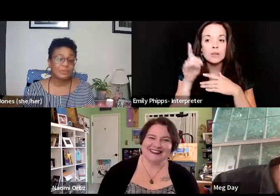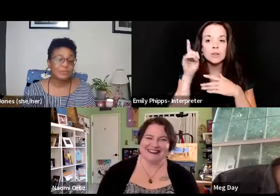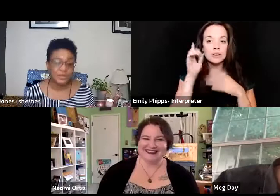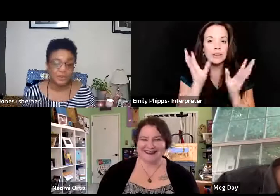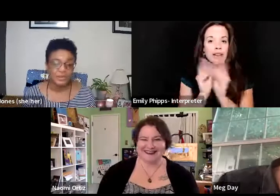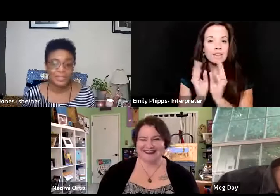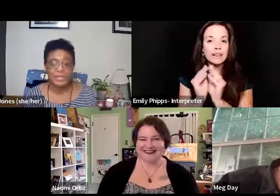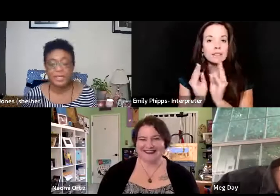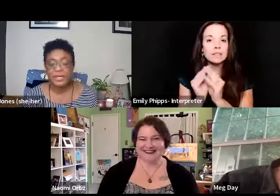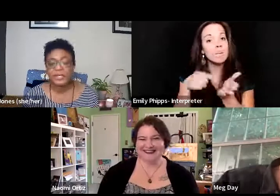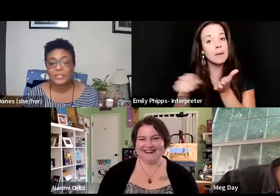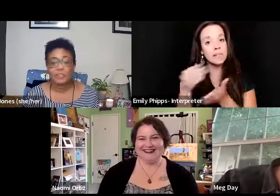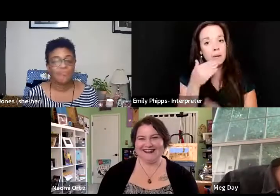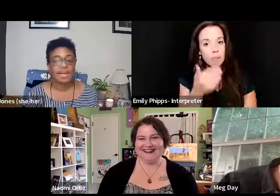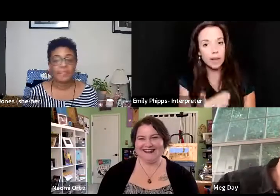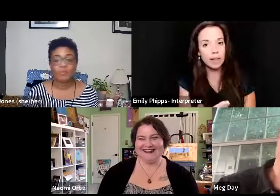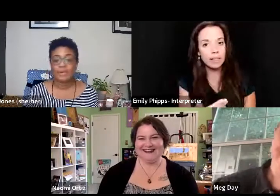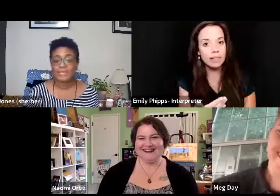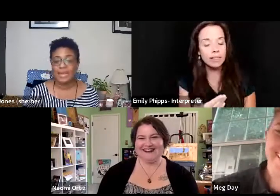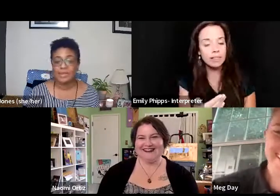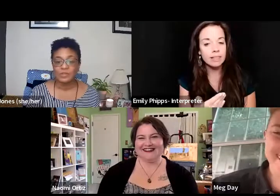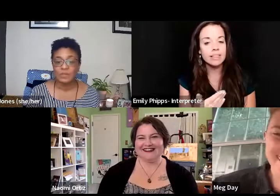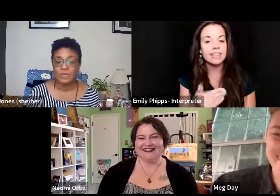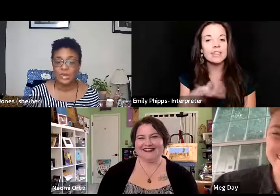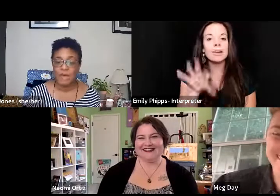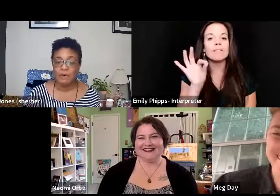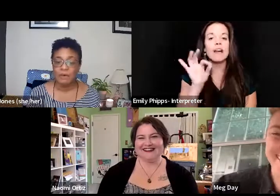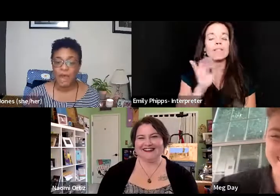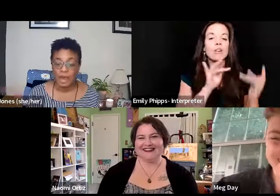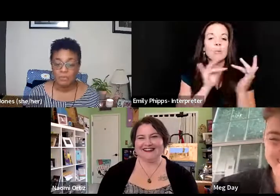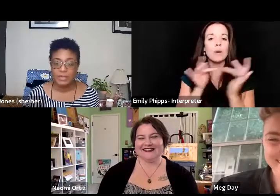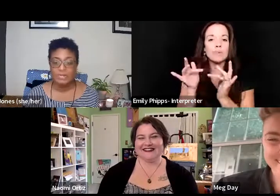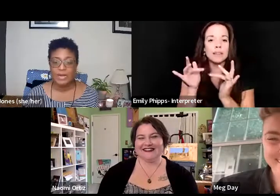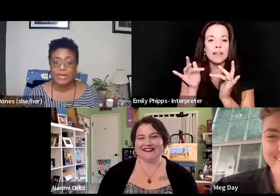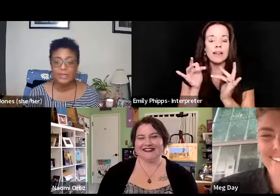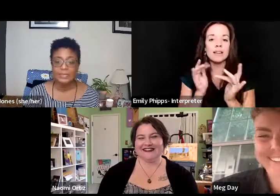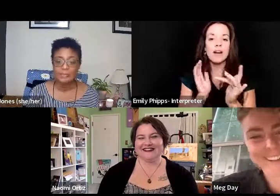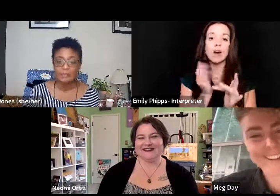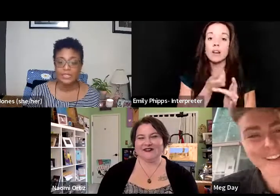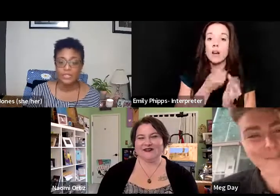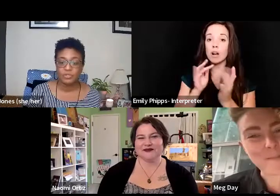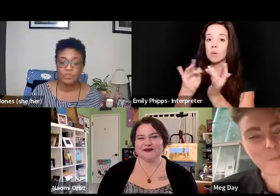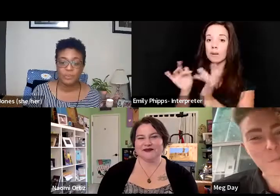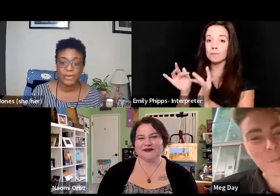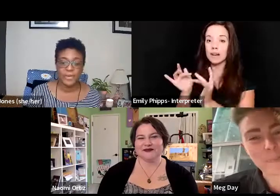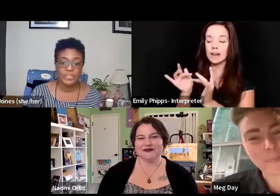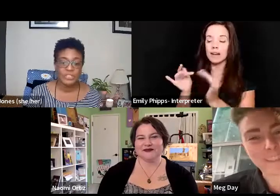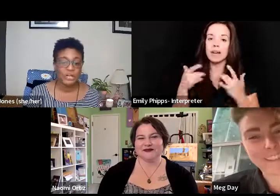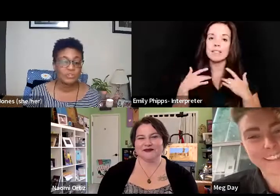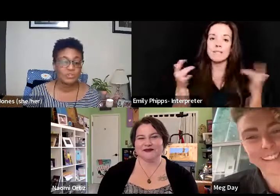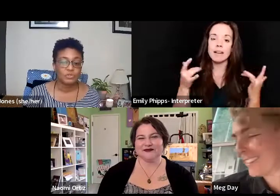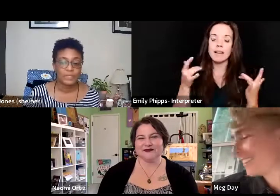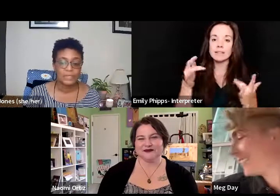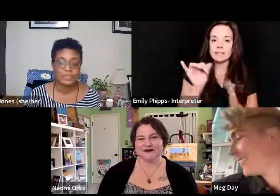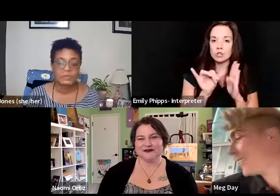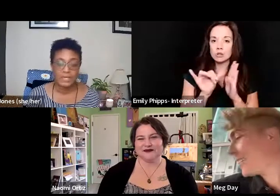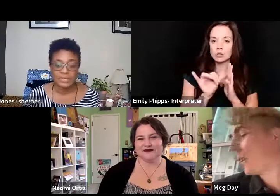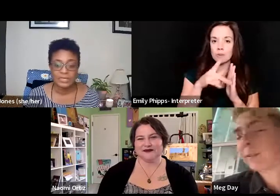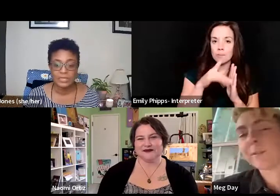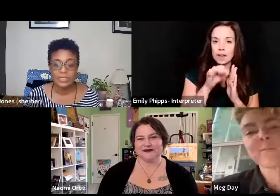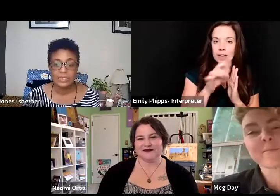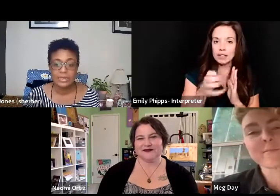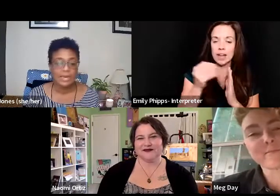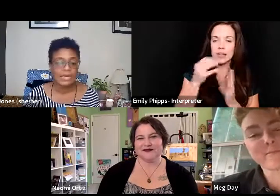pay them well. You can find their websites on our website, the events YouTube page and our social media